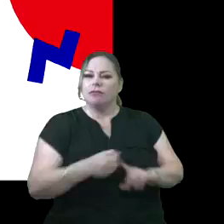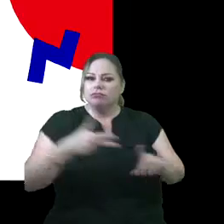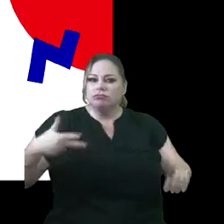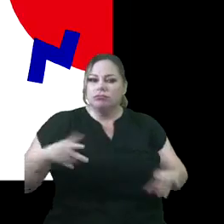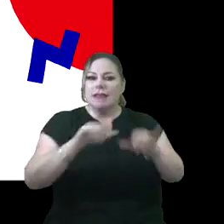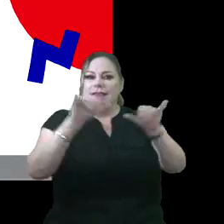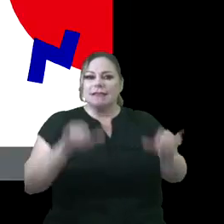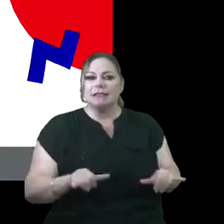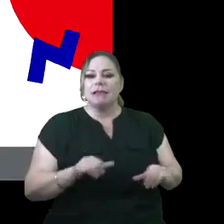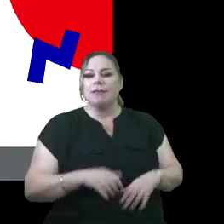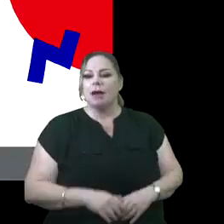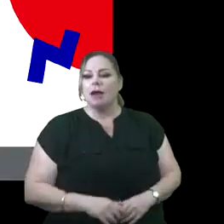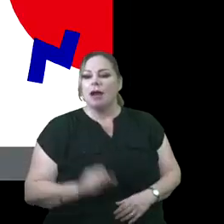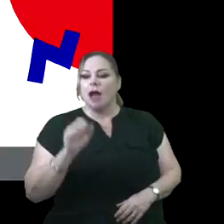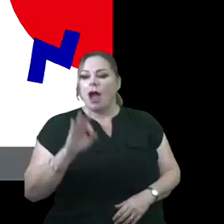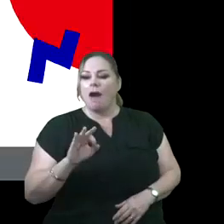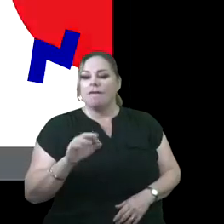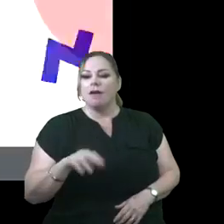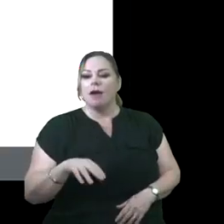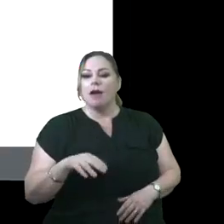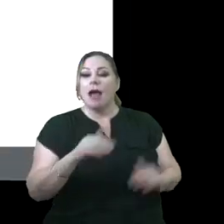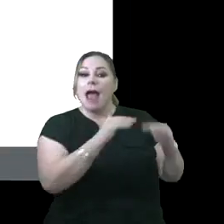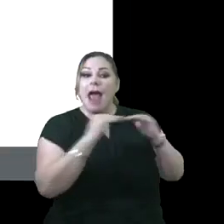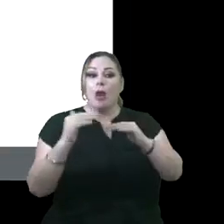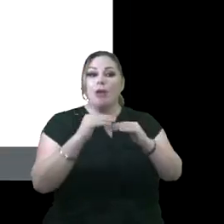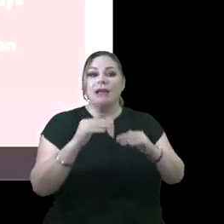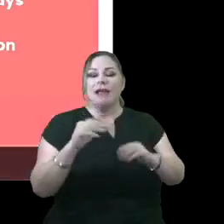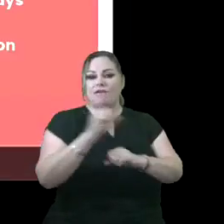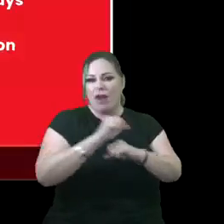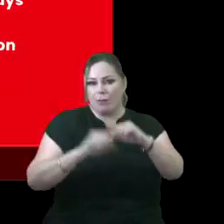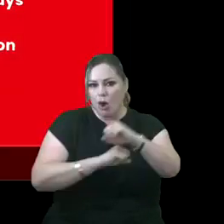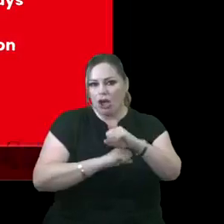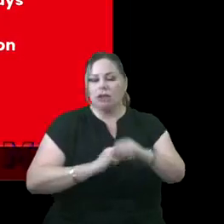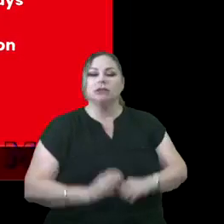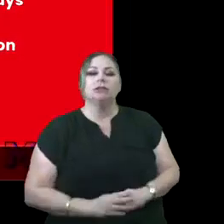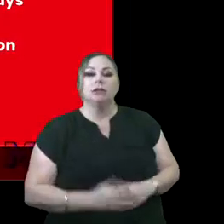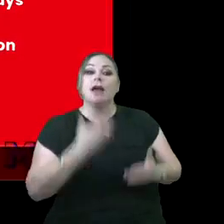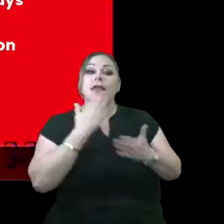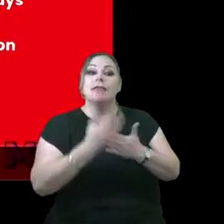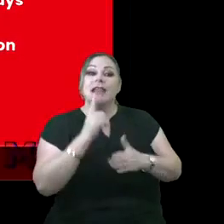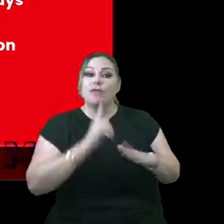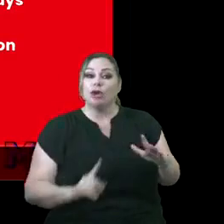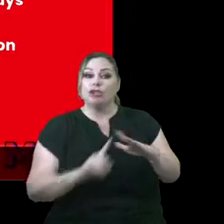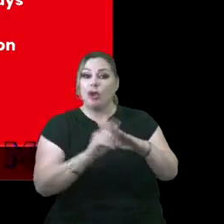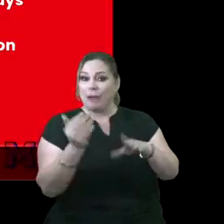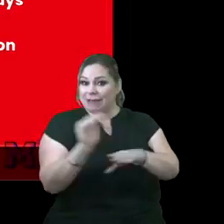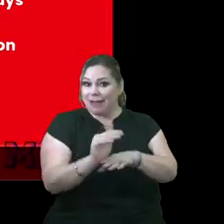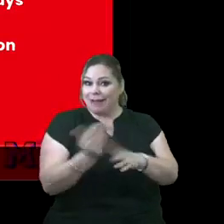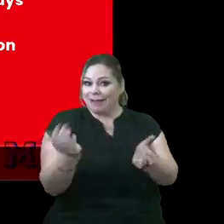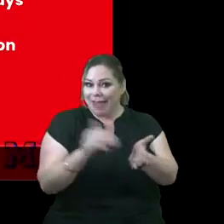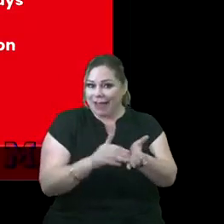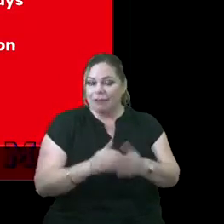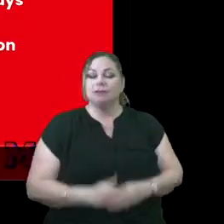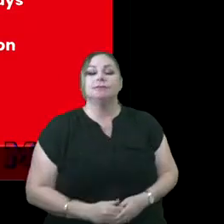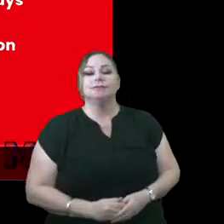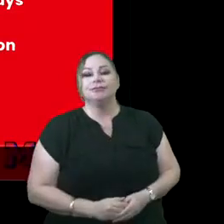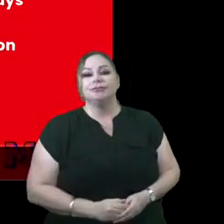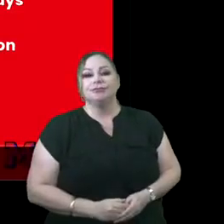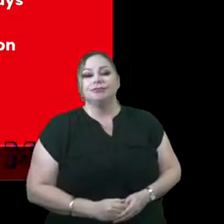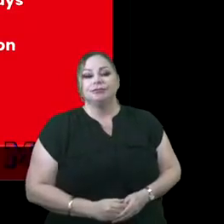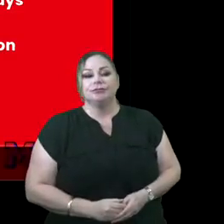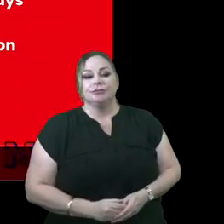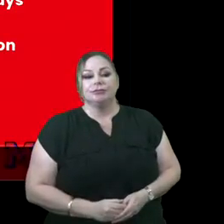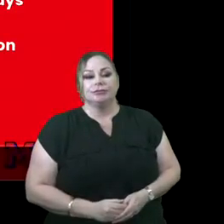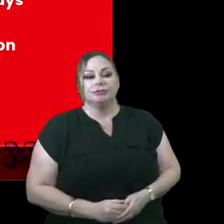system of great schools work in our equity framework. And so again, we just want to thank you for being with us on tonight. And so as we as we